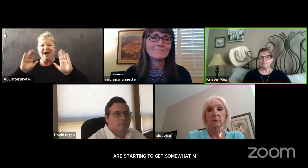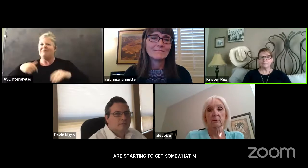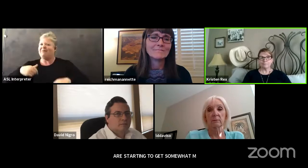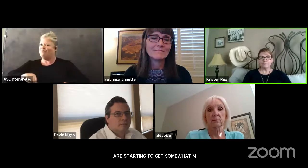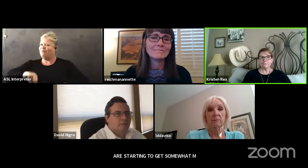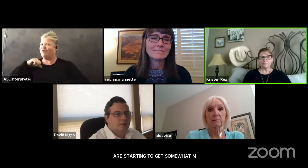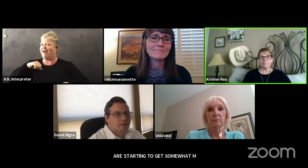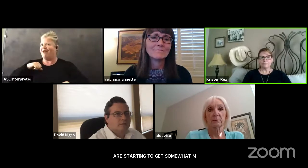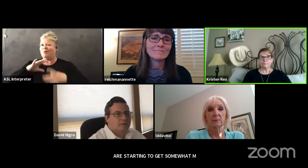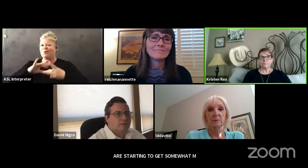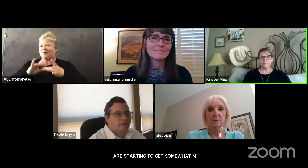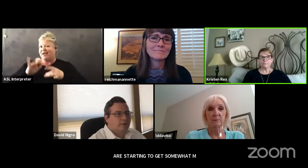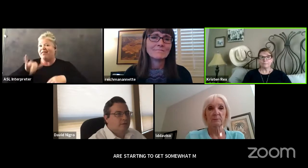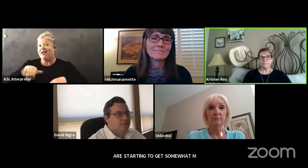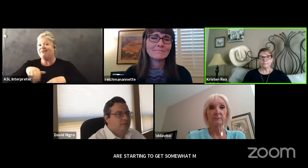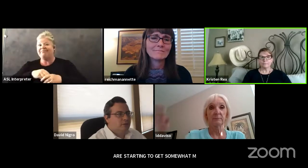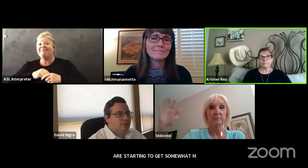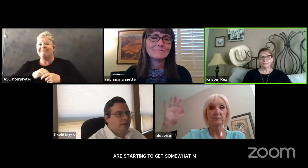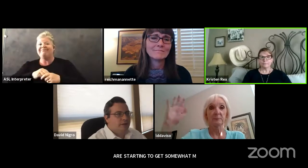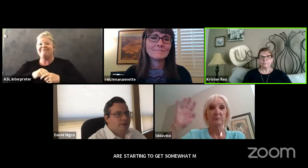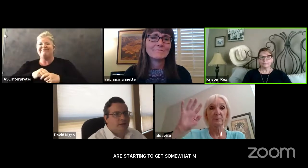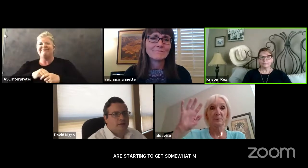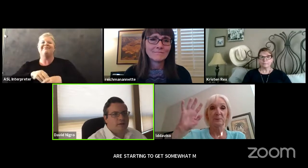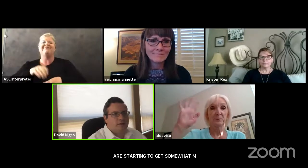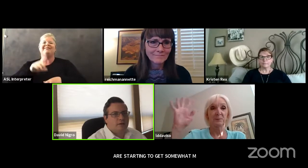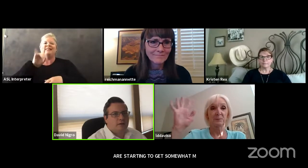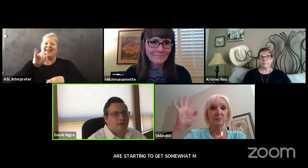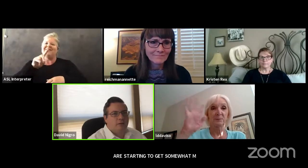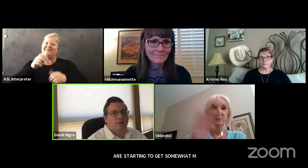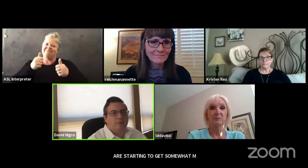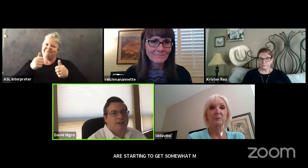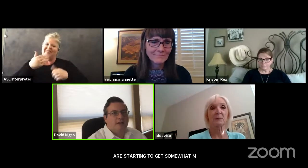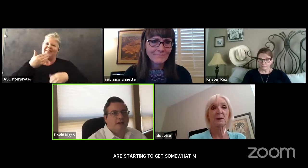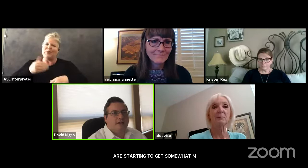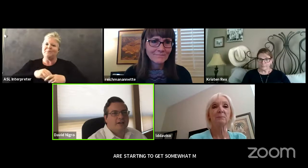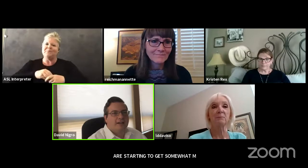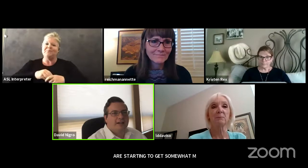say that. Thank you. And, um,